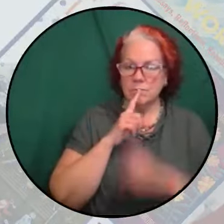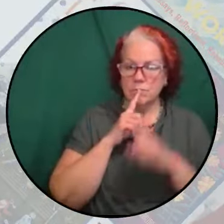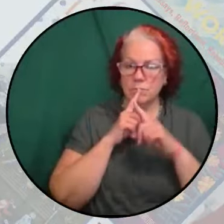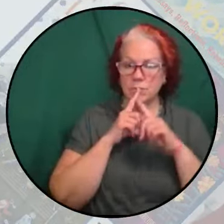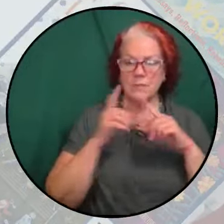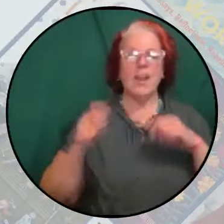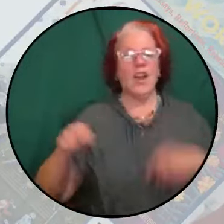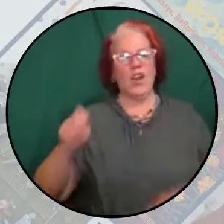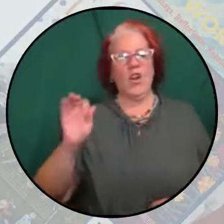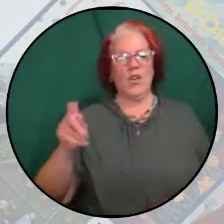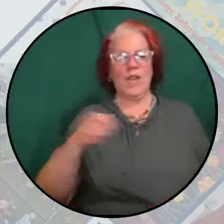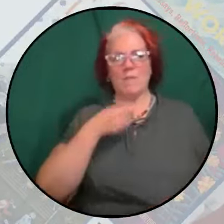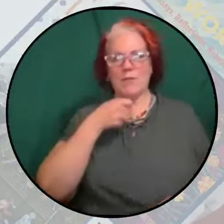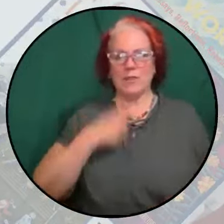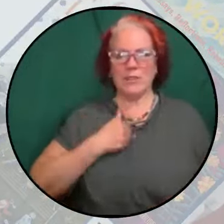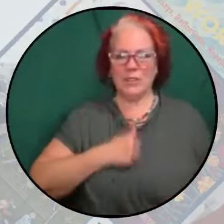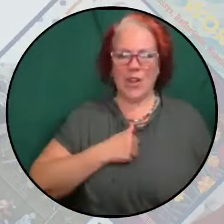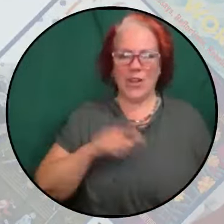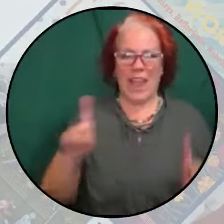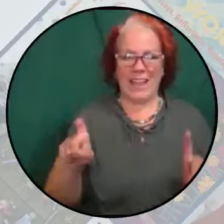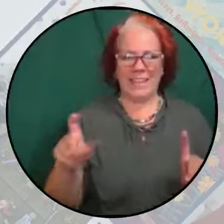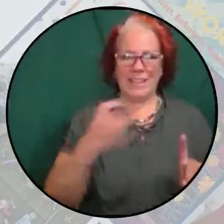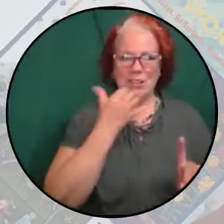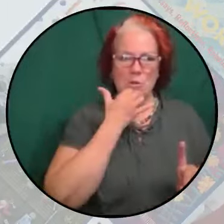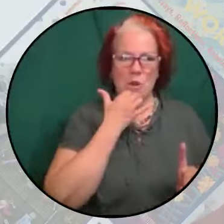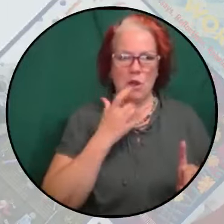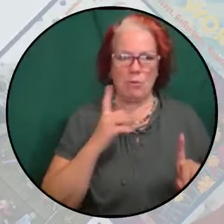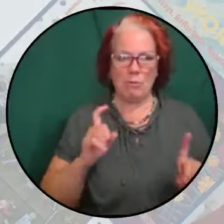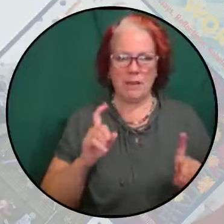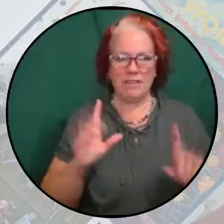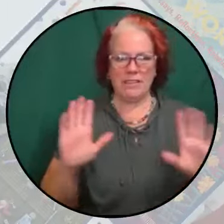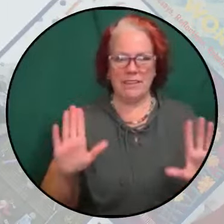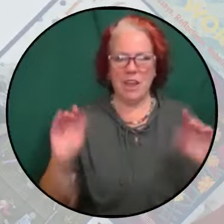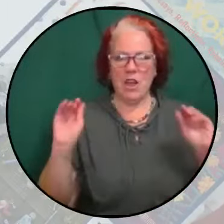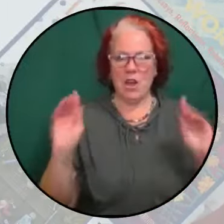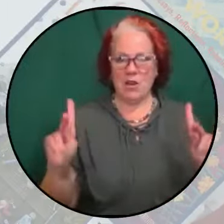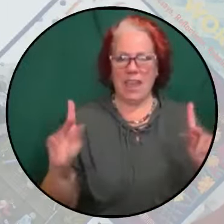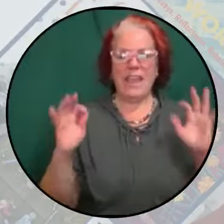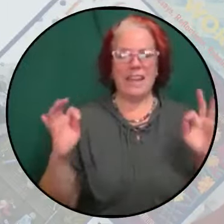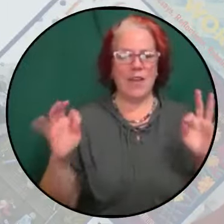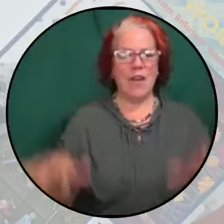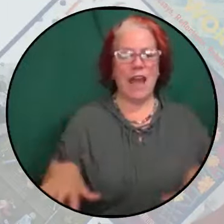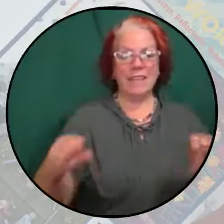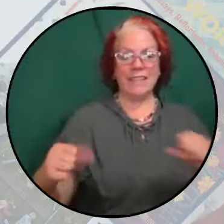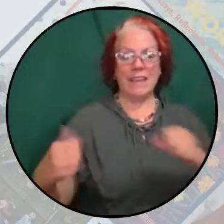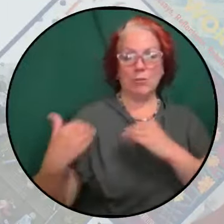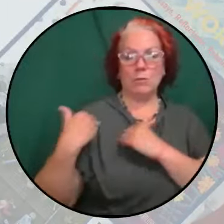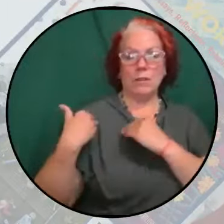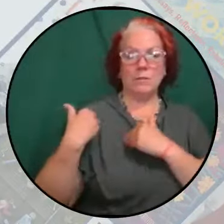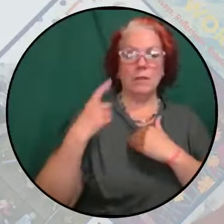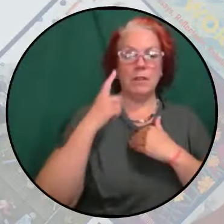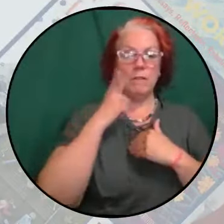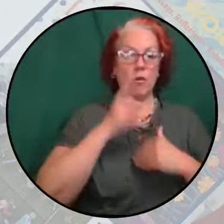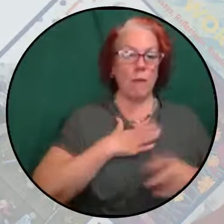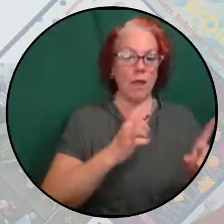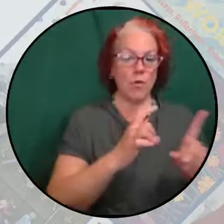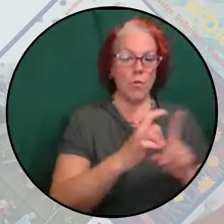Sorry, I clicked the wrong. All right. Well, while I take responsibility for my words,